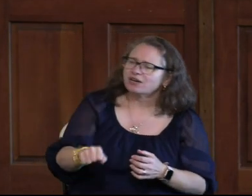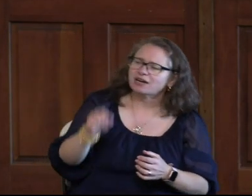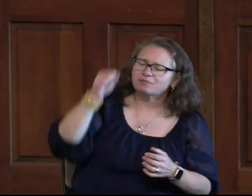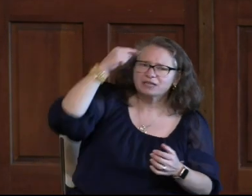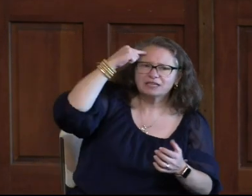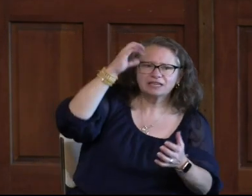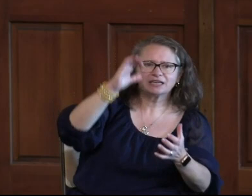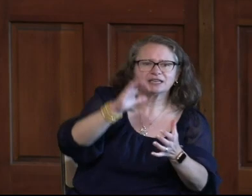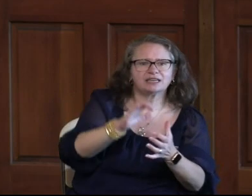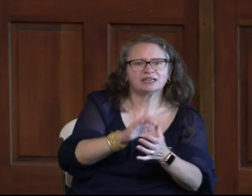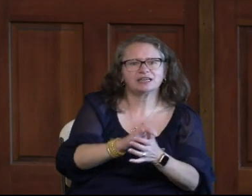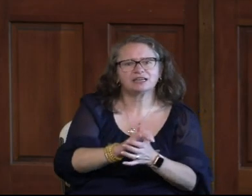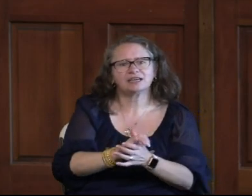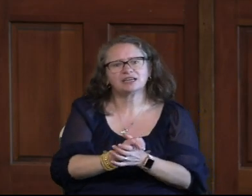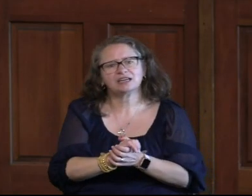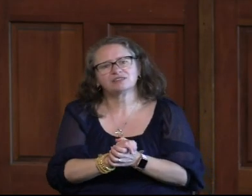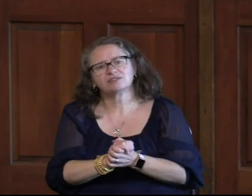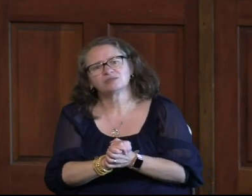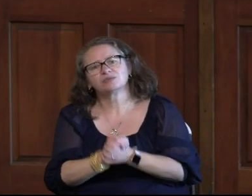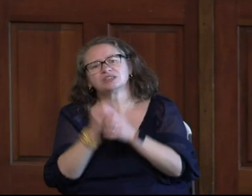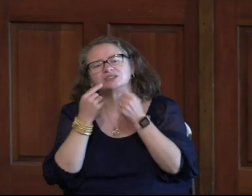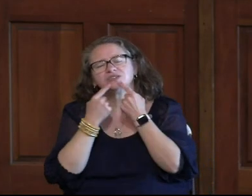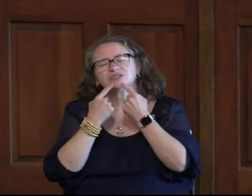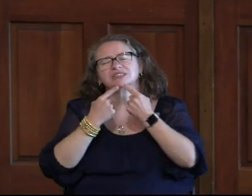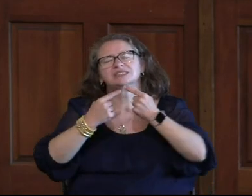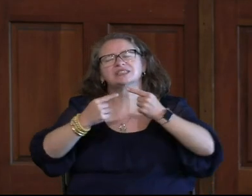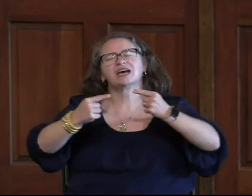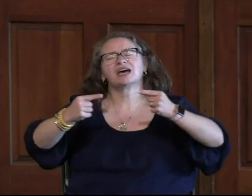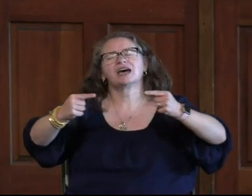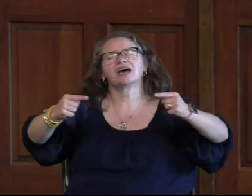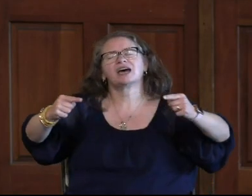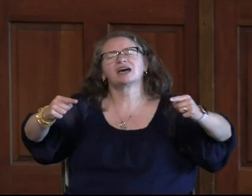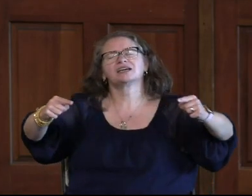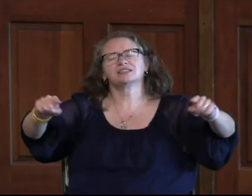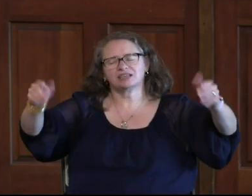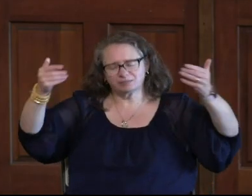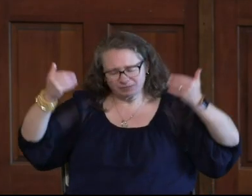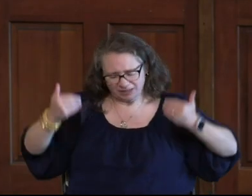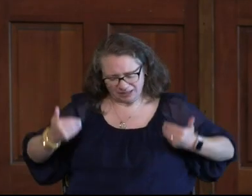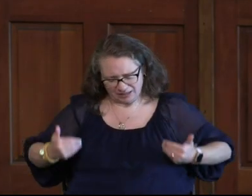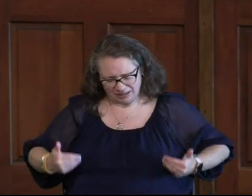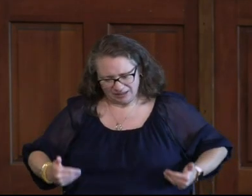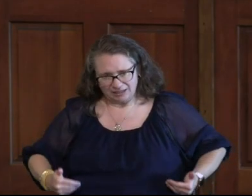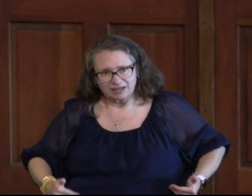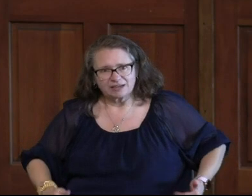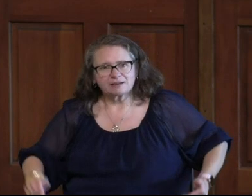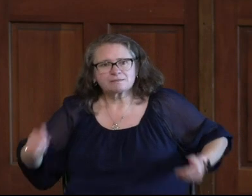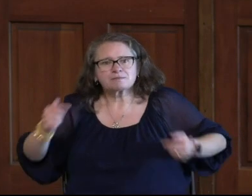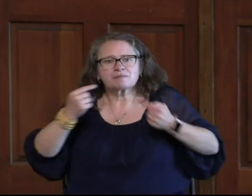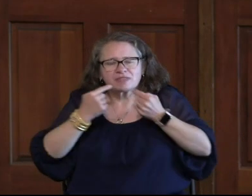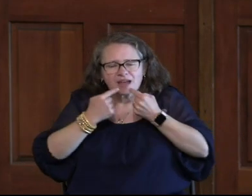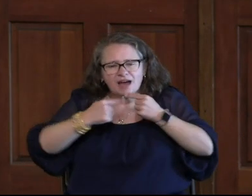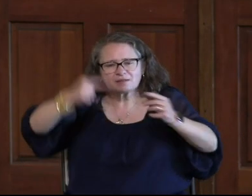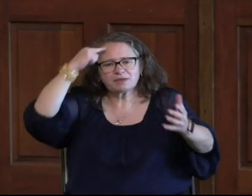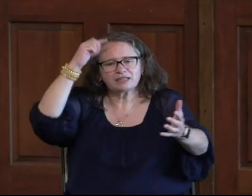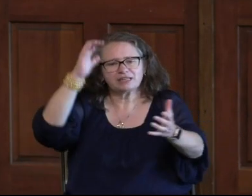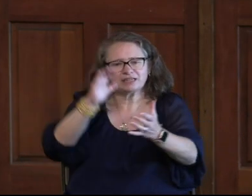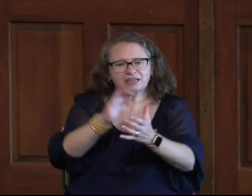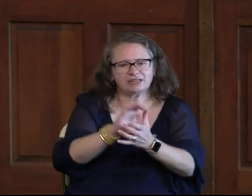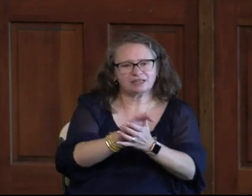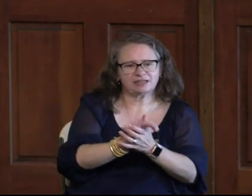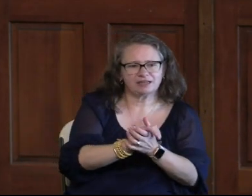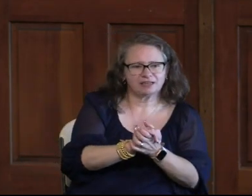oh I believe What you say of me I